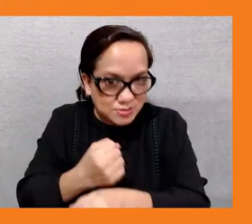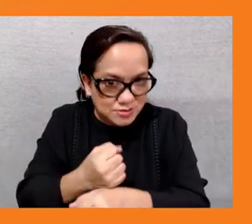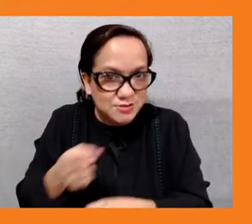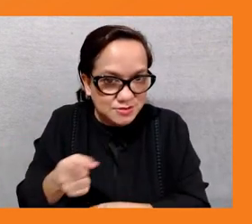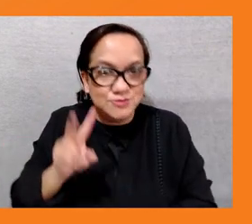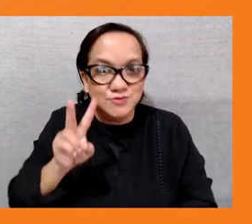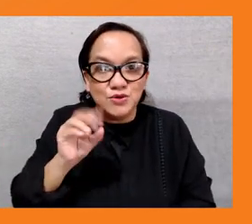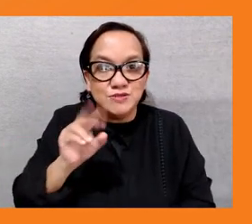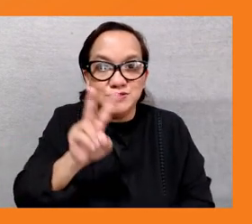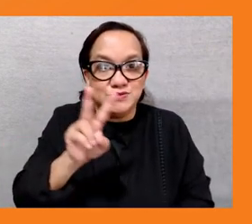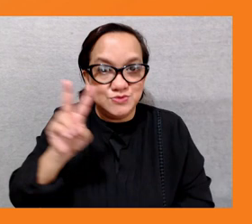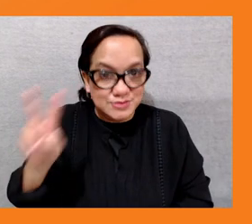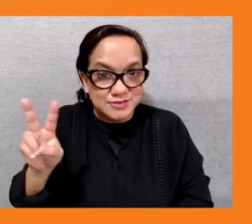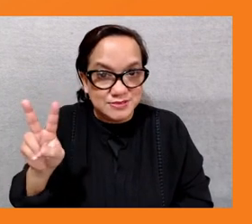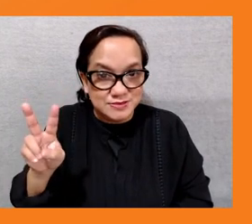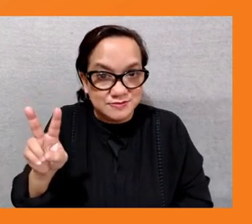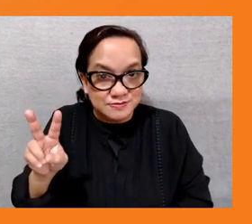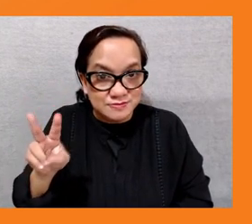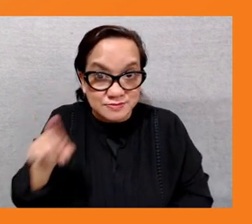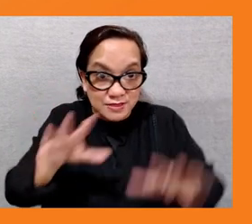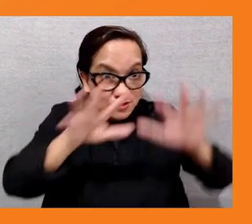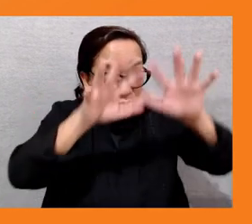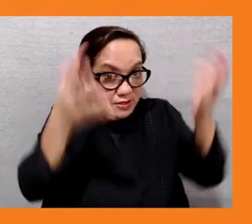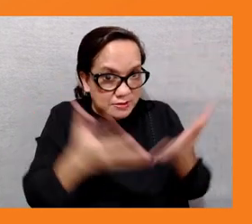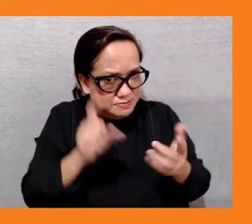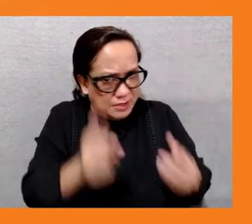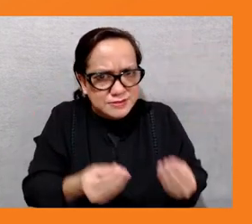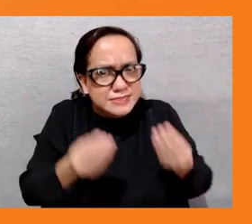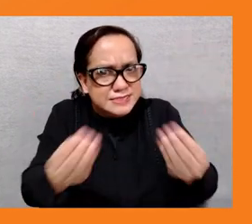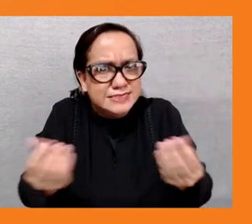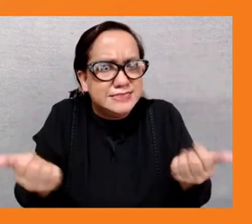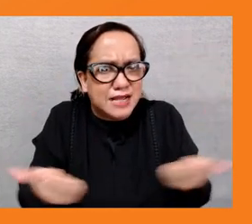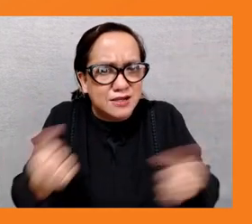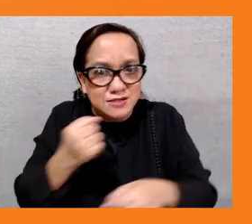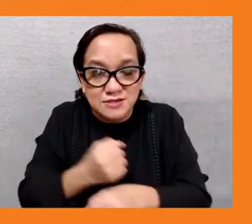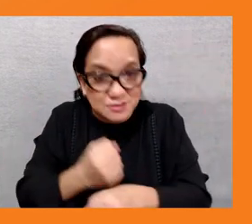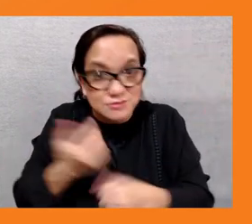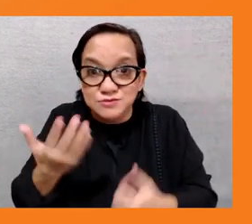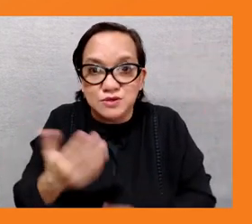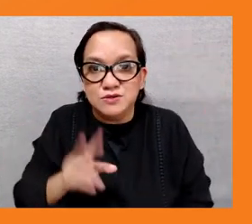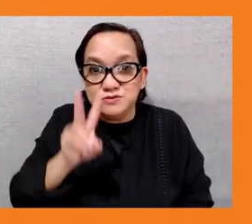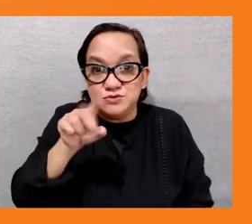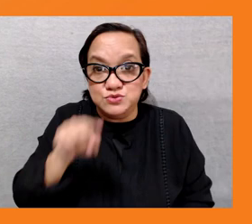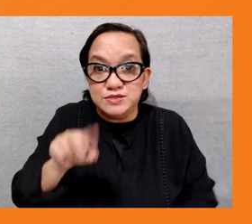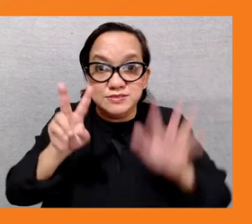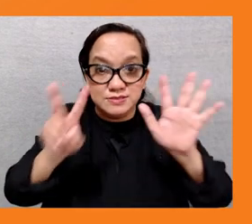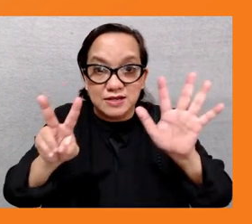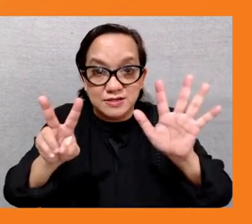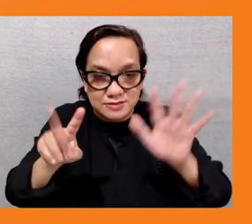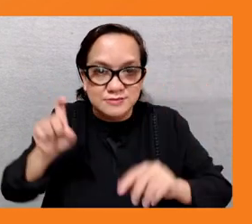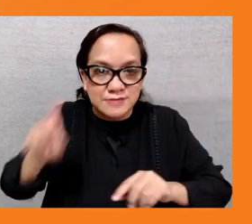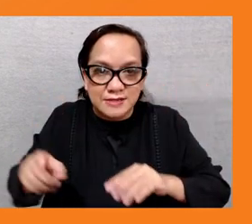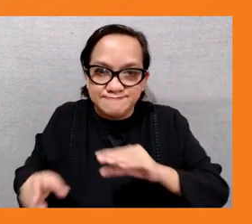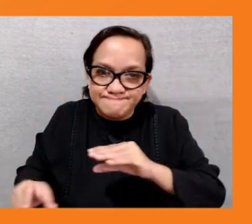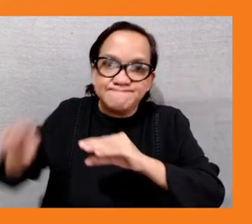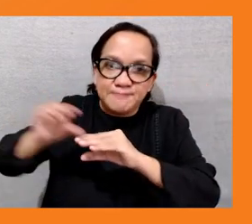renewable energy reached 12.7 million last year so it's a jump of 700 000 new jobs in just one year despite the crisis and also